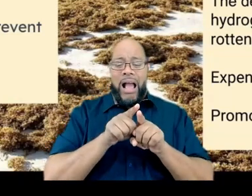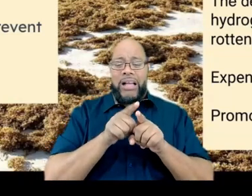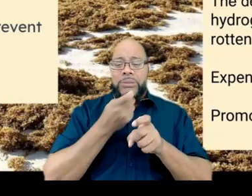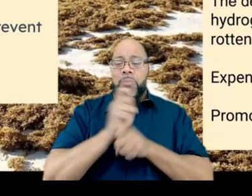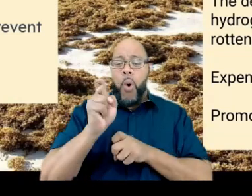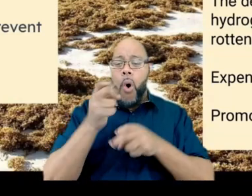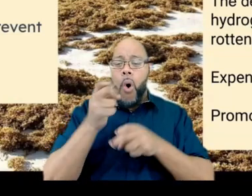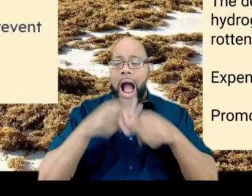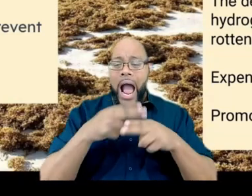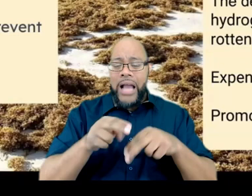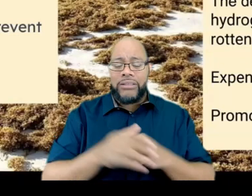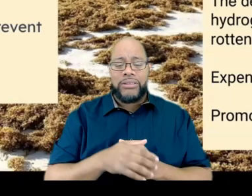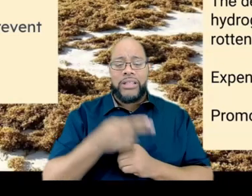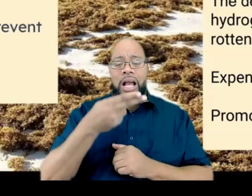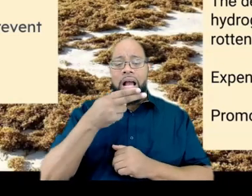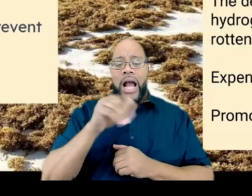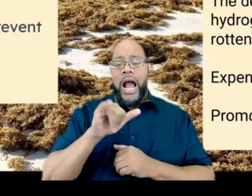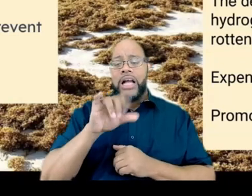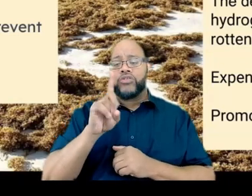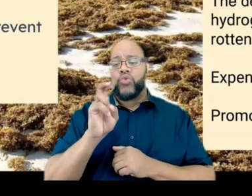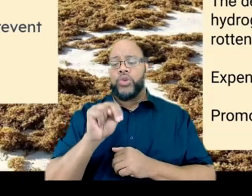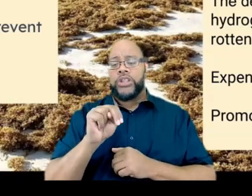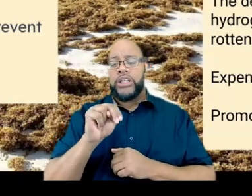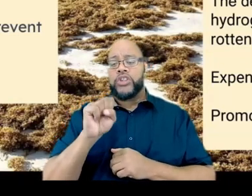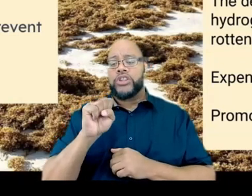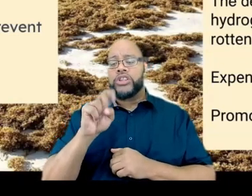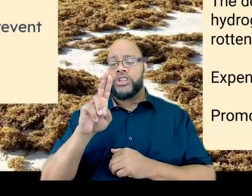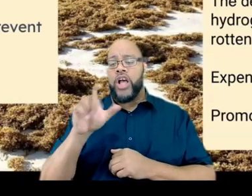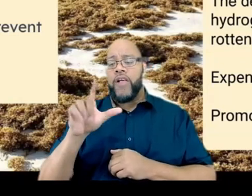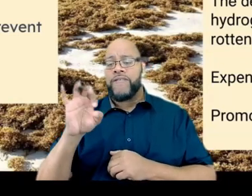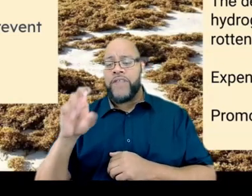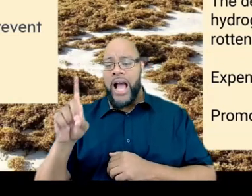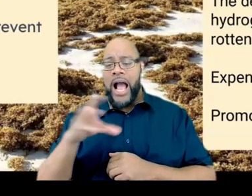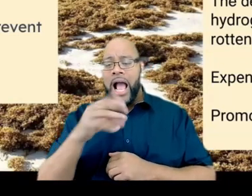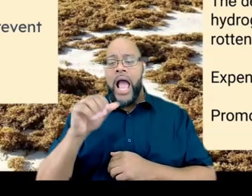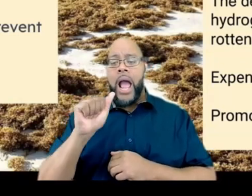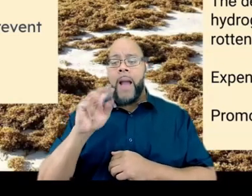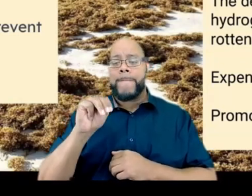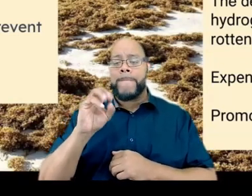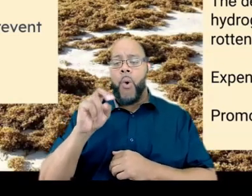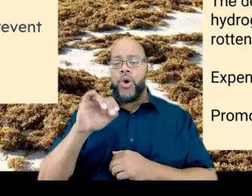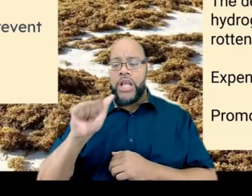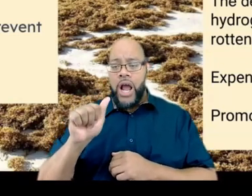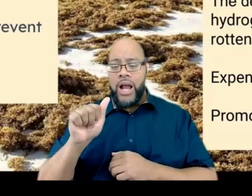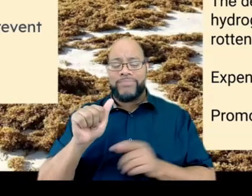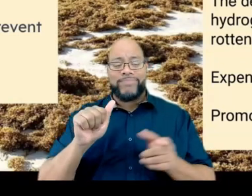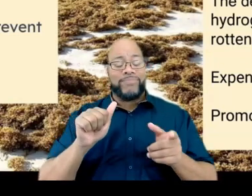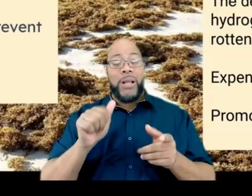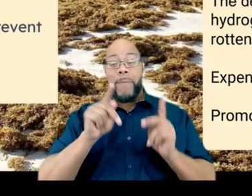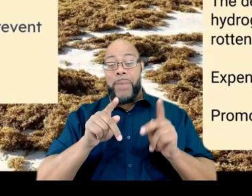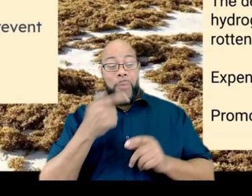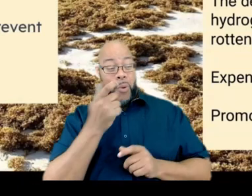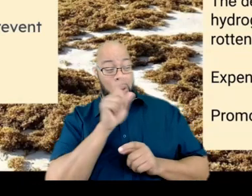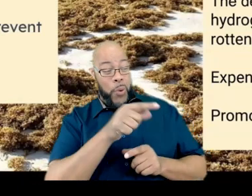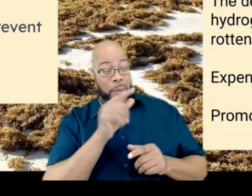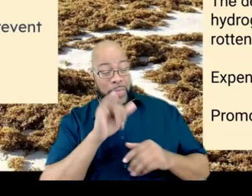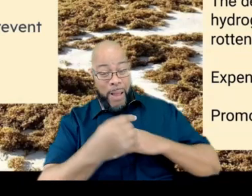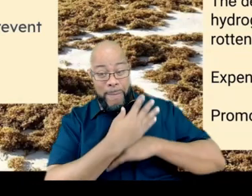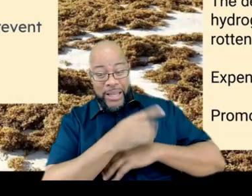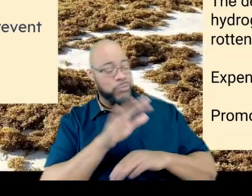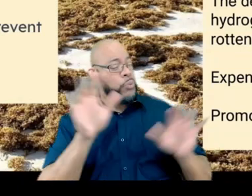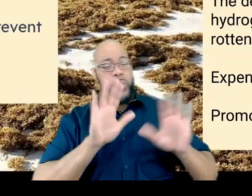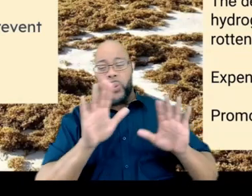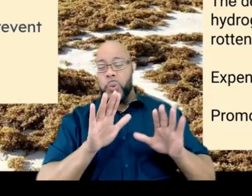hydrogen sulfide and ammonia. And it's very unpleasant. It would affect tourism because not a lot of people would want to come to a beach with